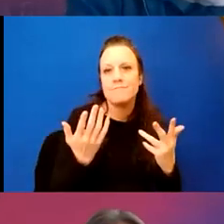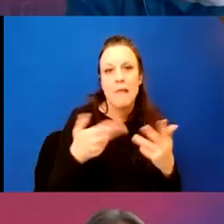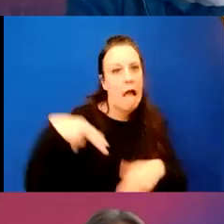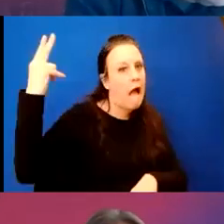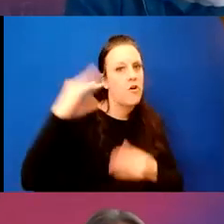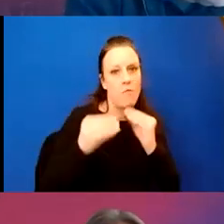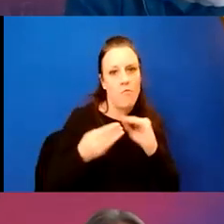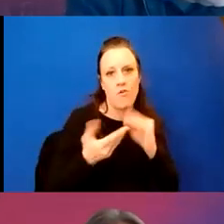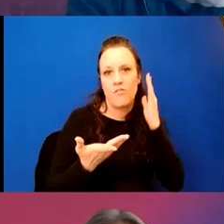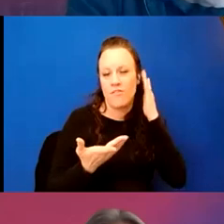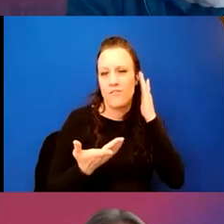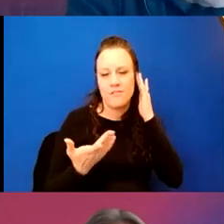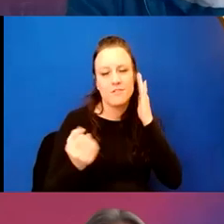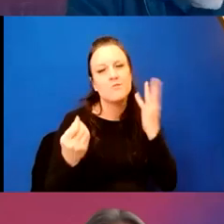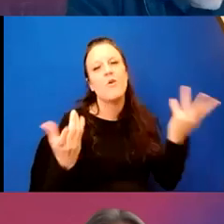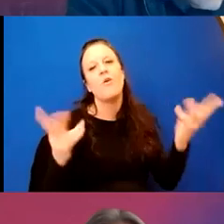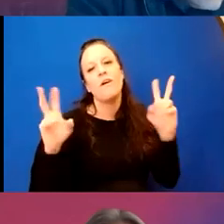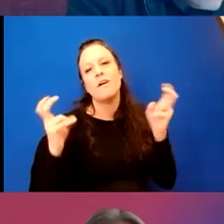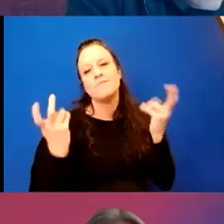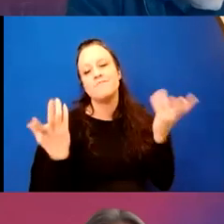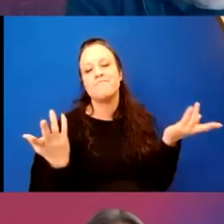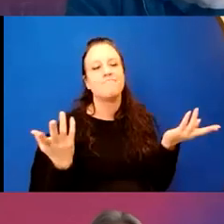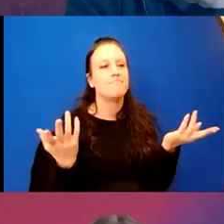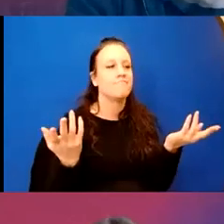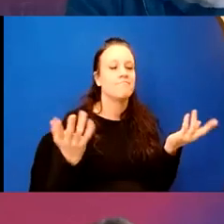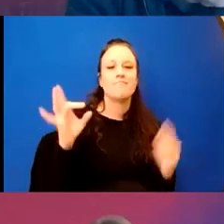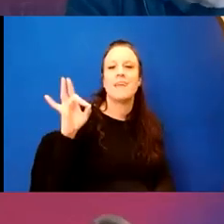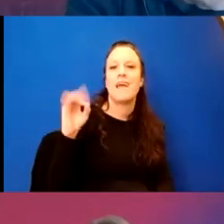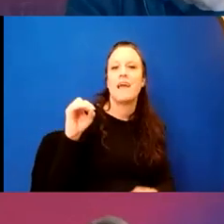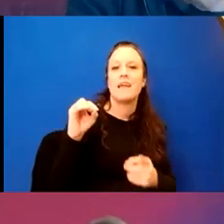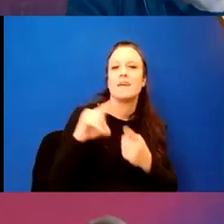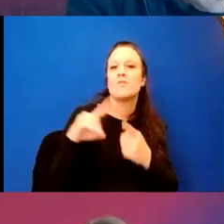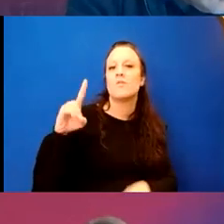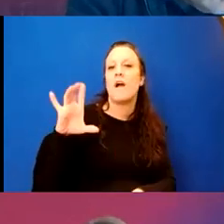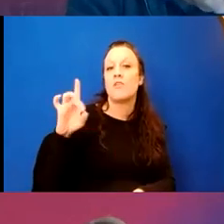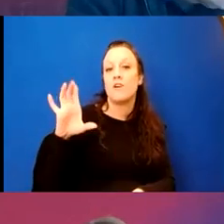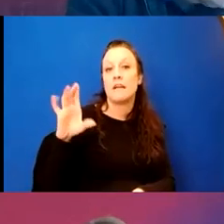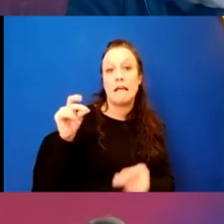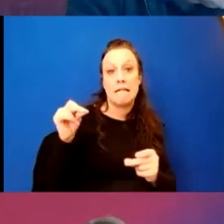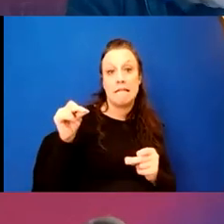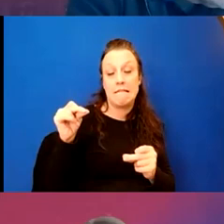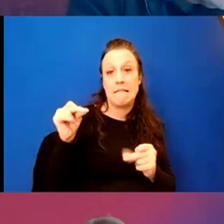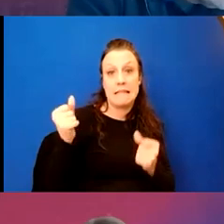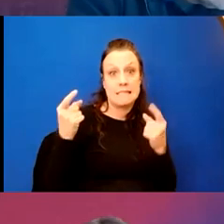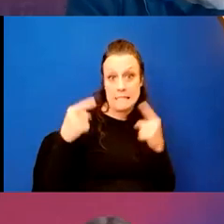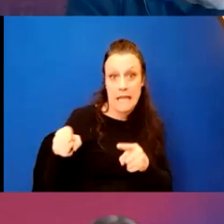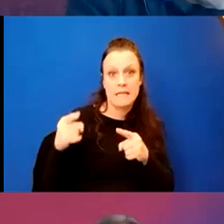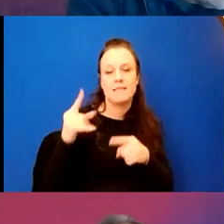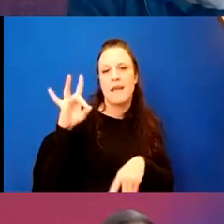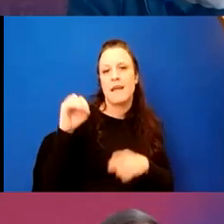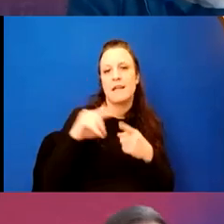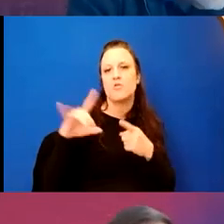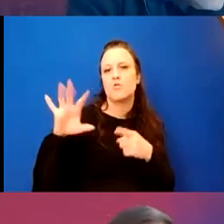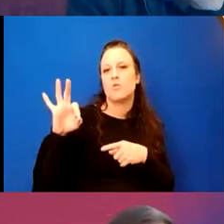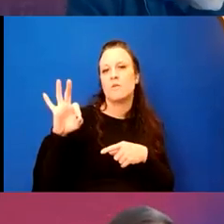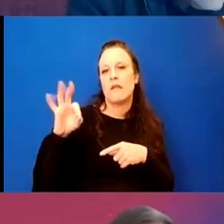Um, so let's say in the neighborhood of 80 to a hundred and an instantaneous level, um, 80 to 90,